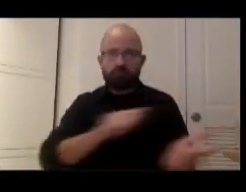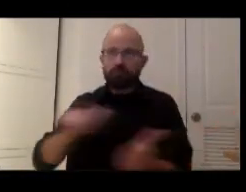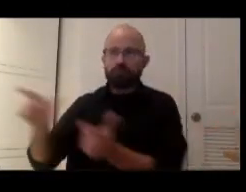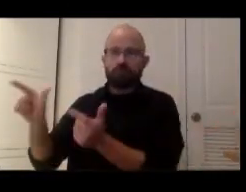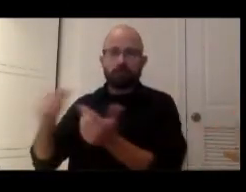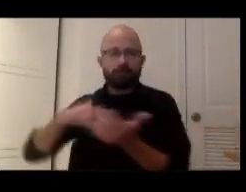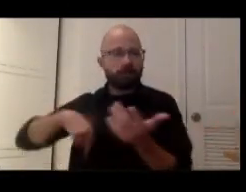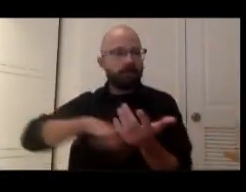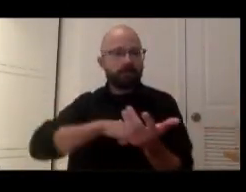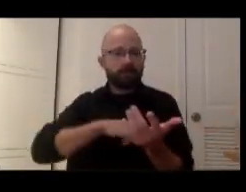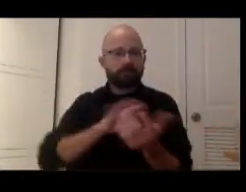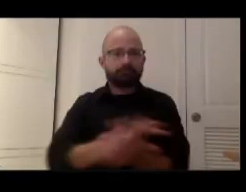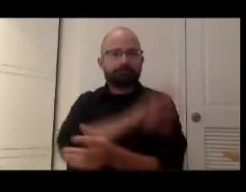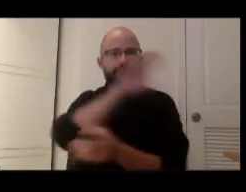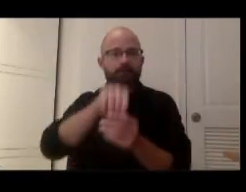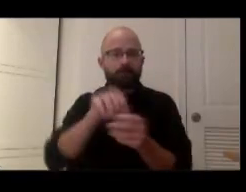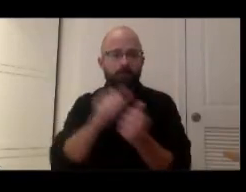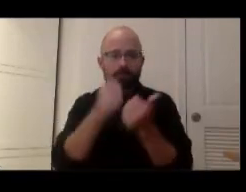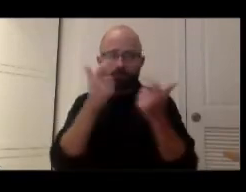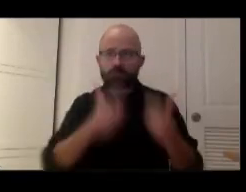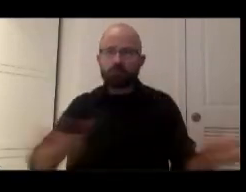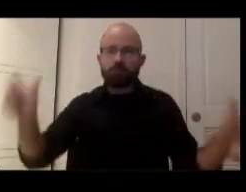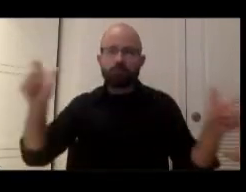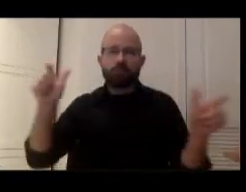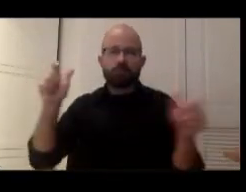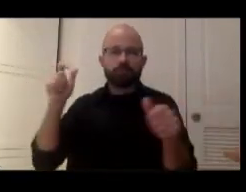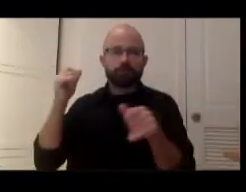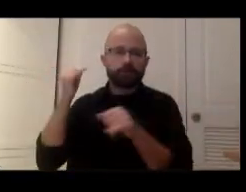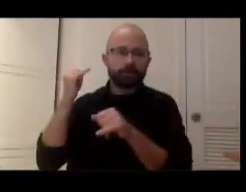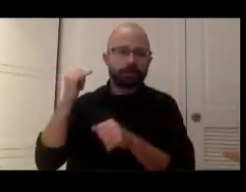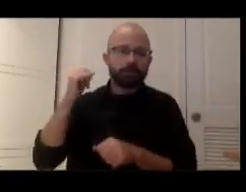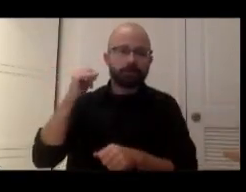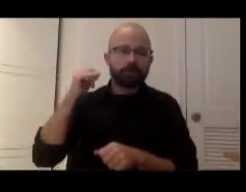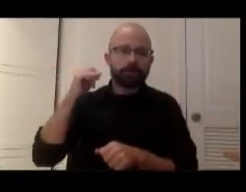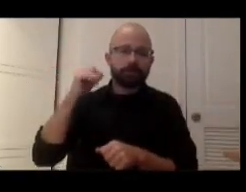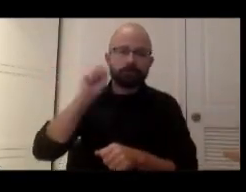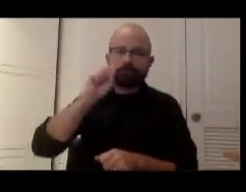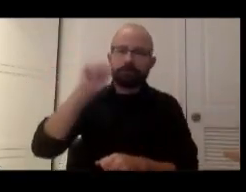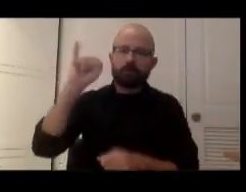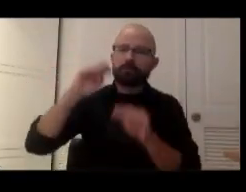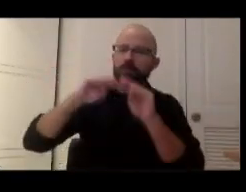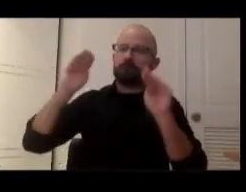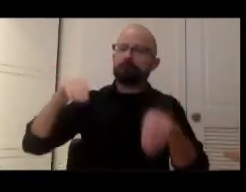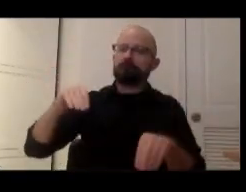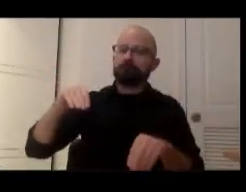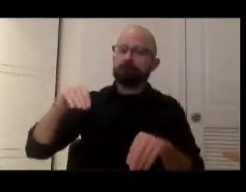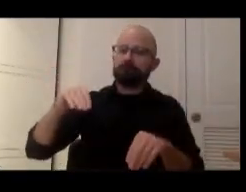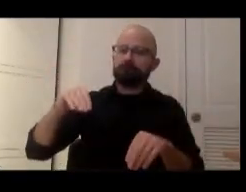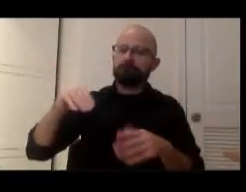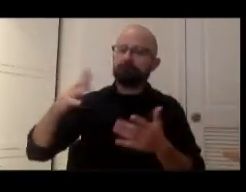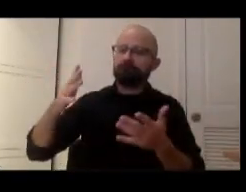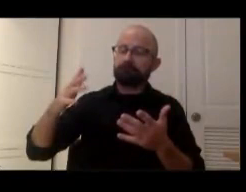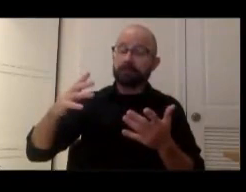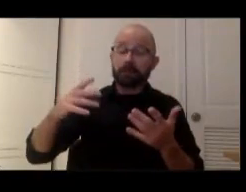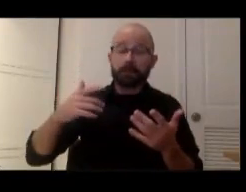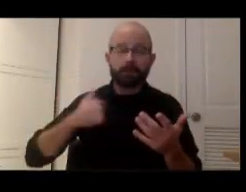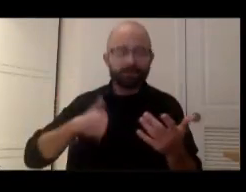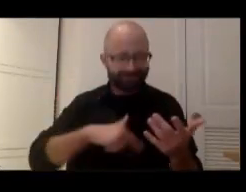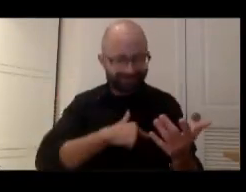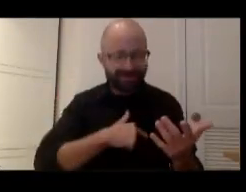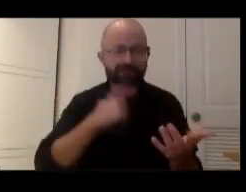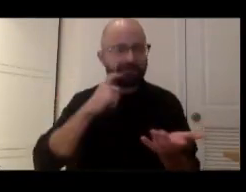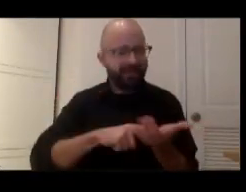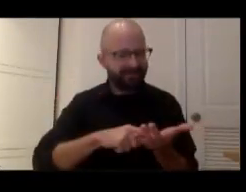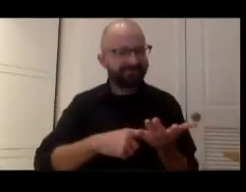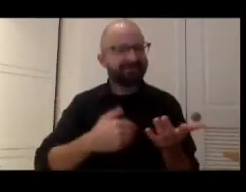and in that respect we have resources and access to